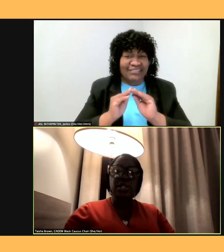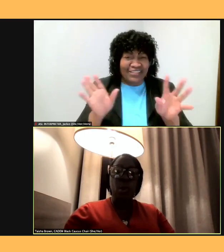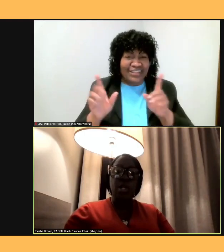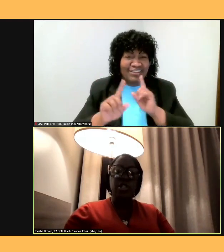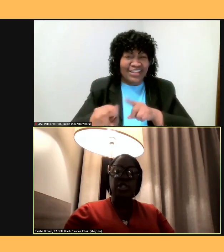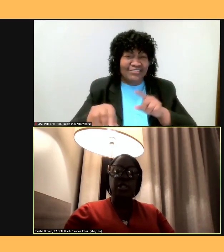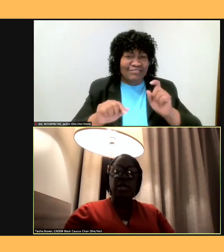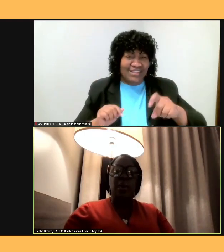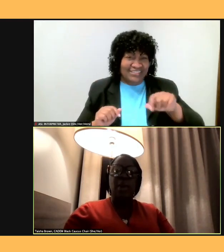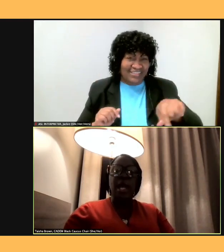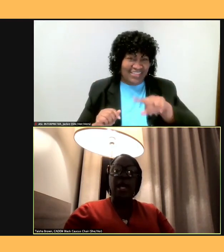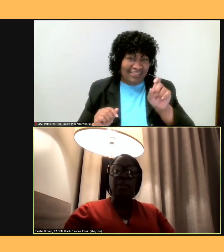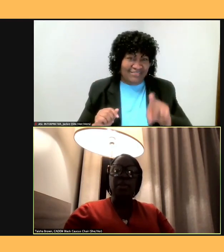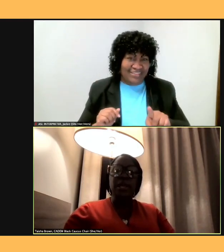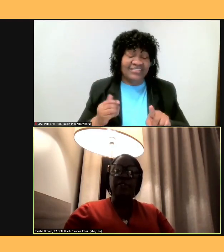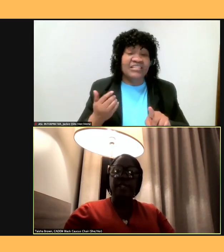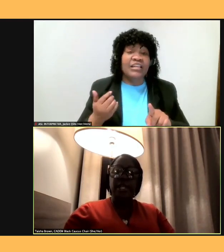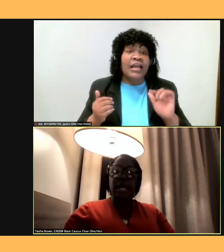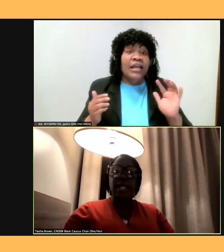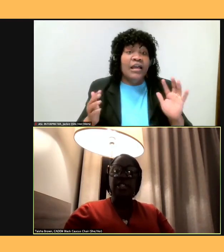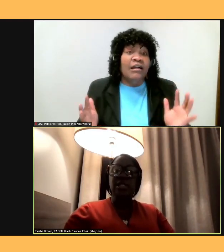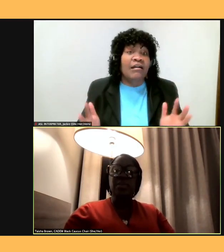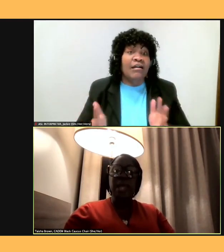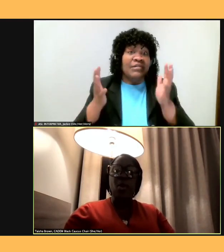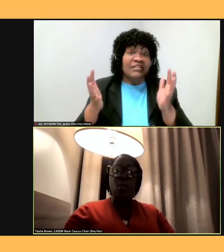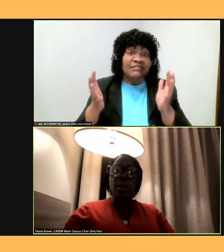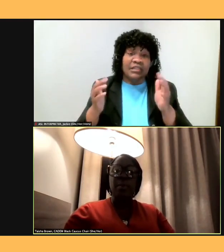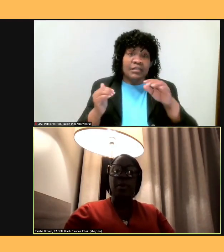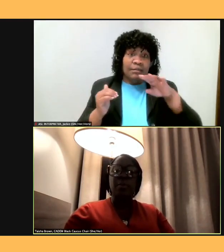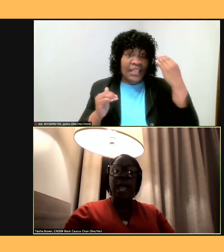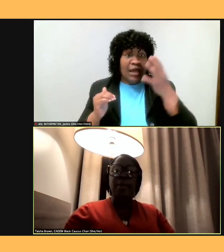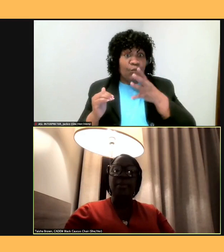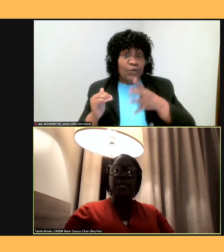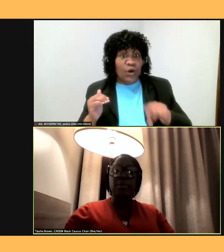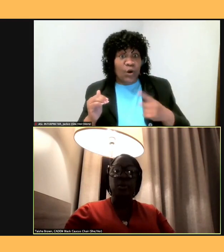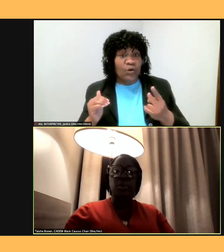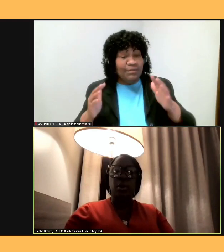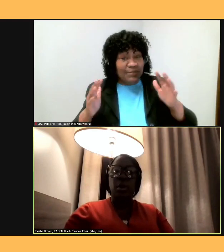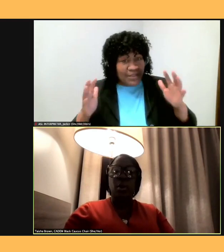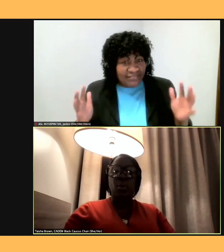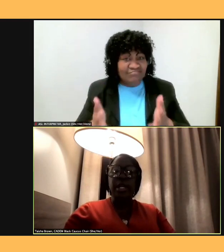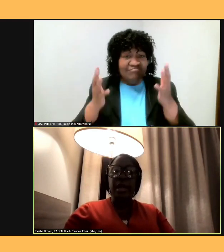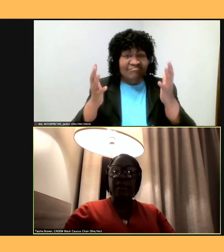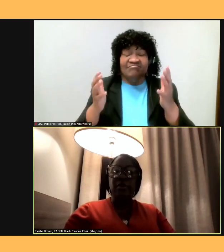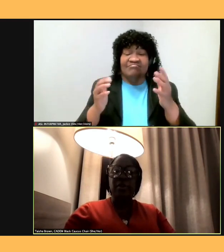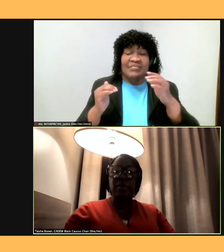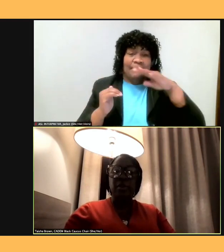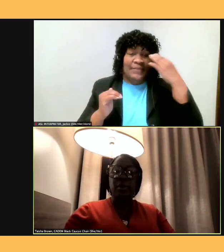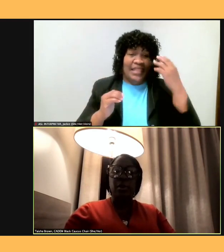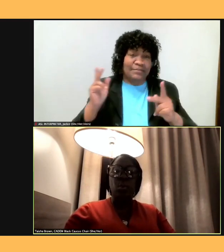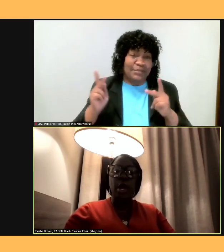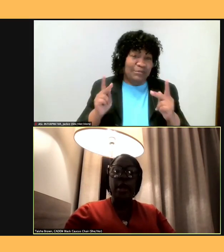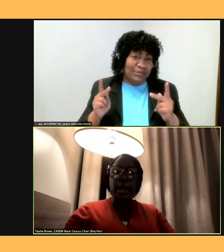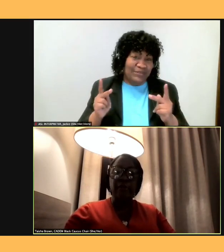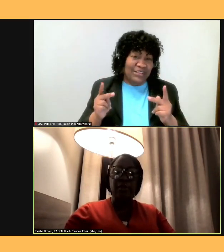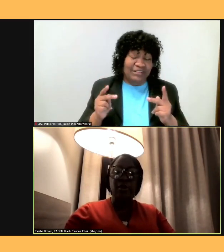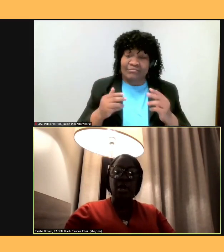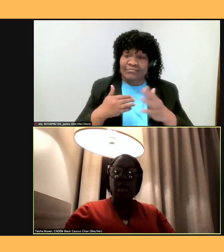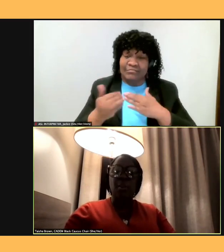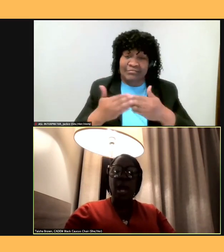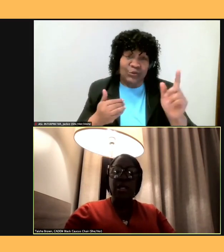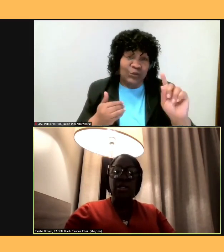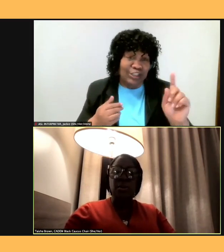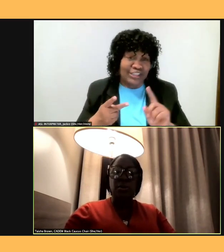by uplifting not just Black women, but Black people whenever, wherever possible,